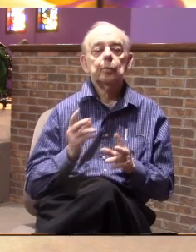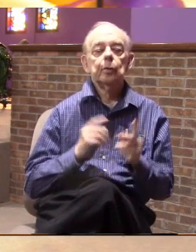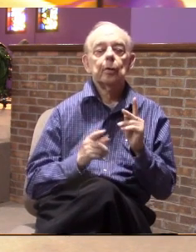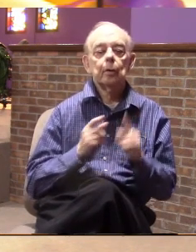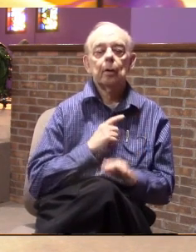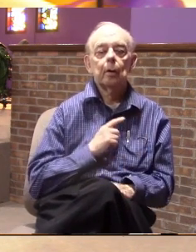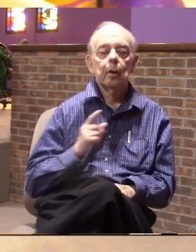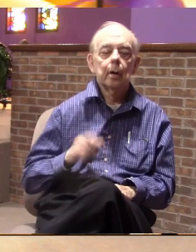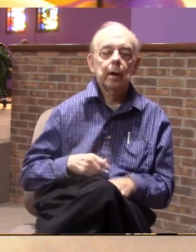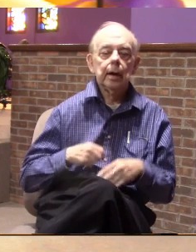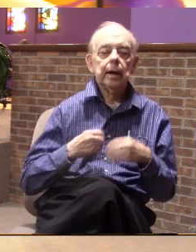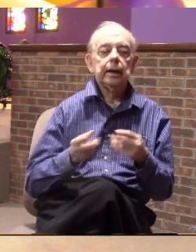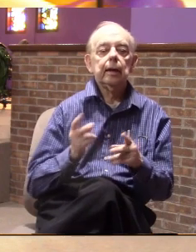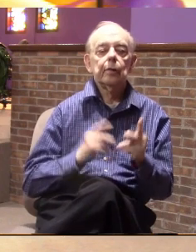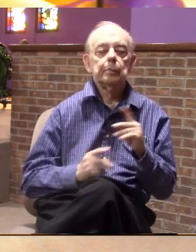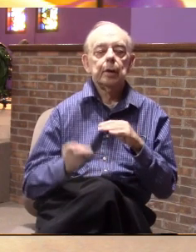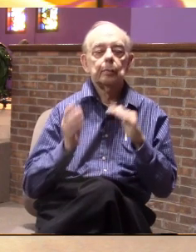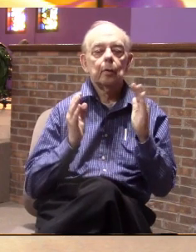because it gave them hope